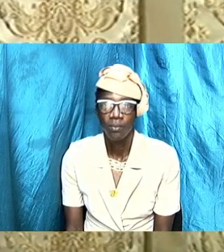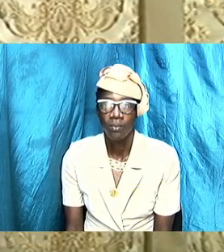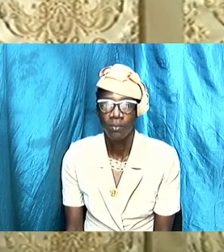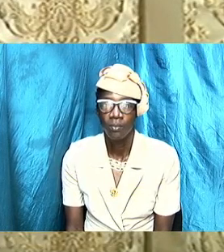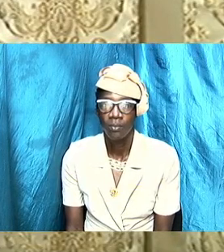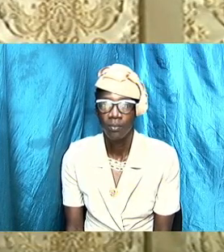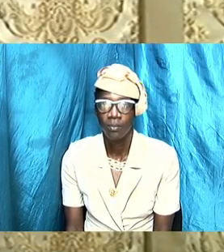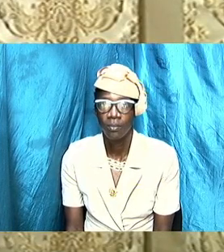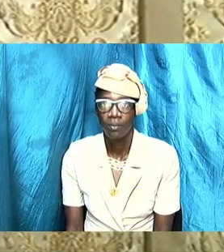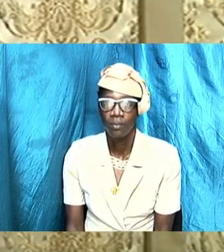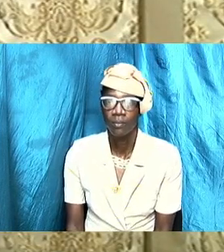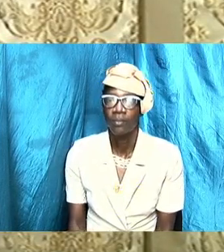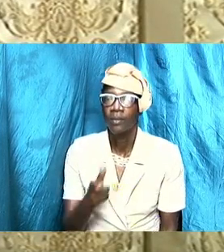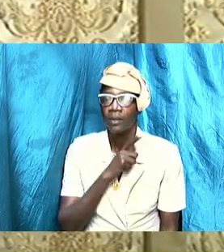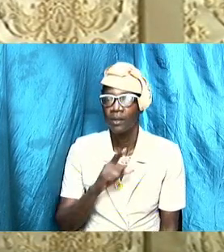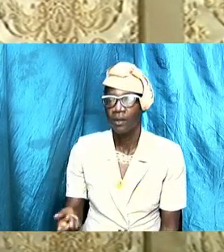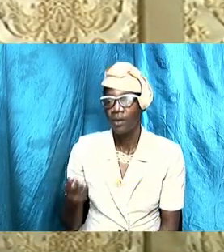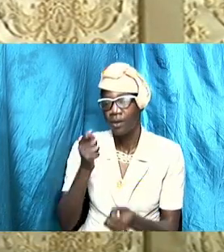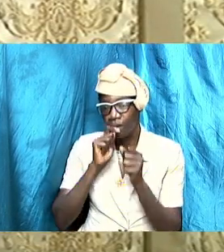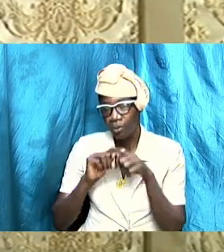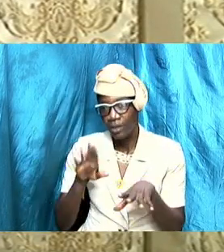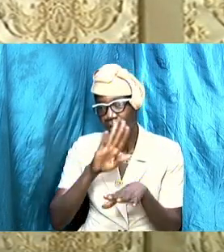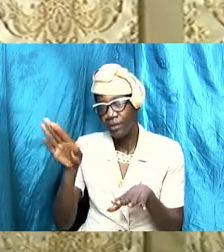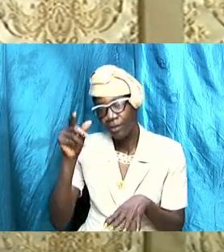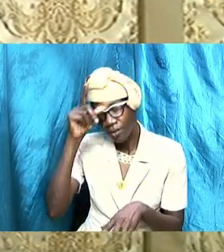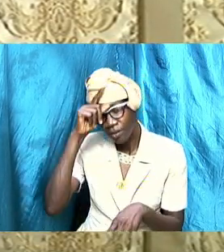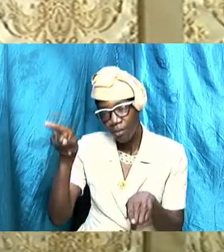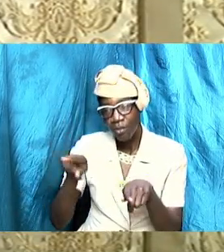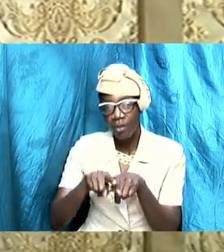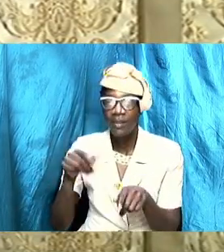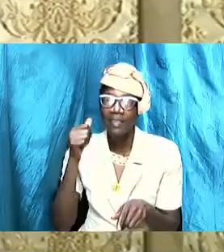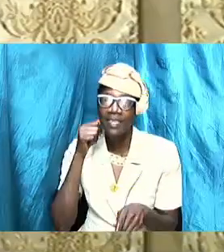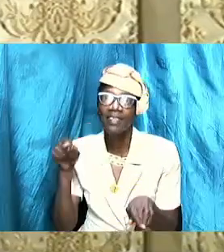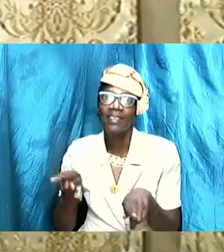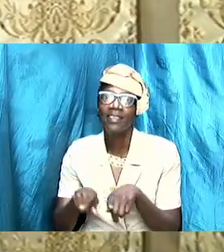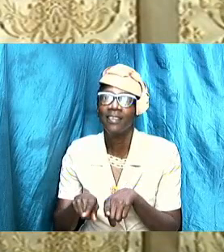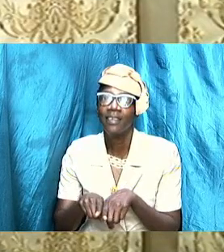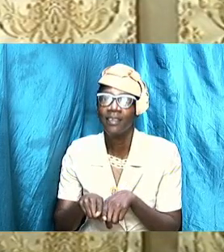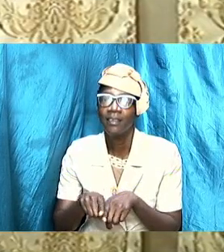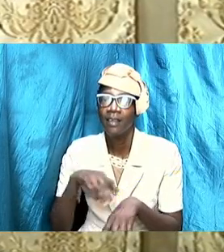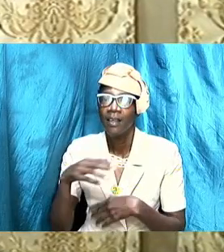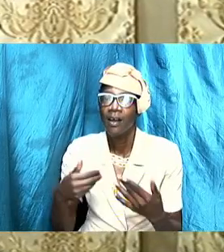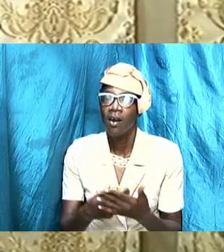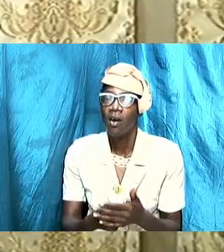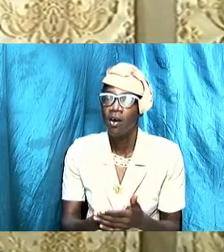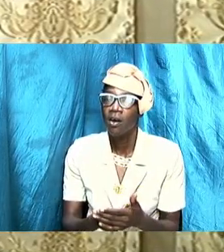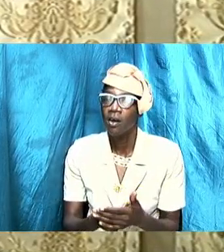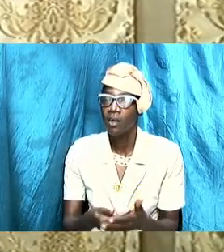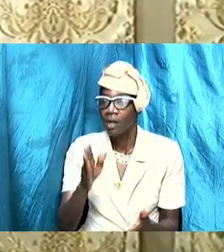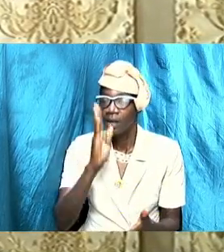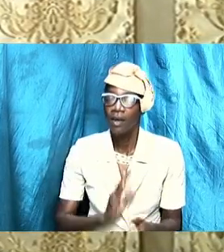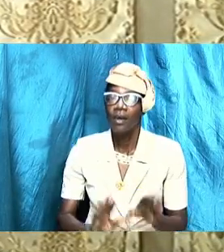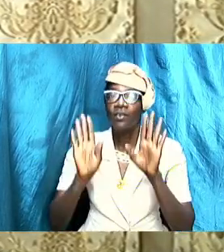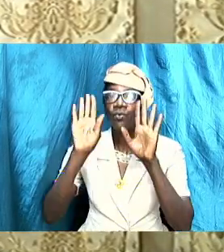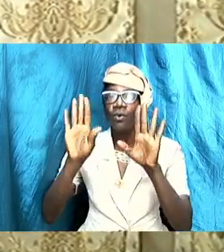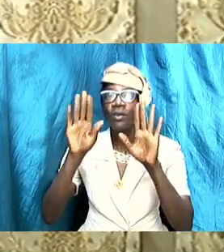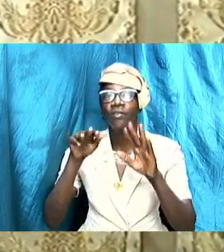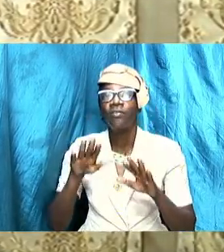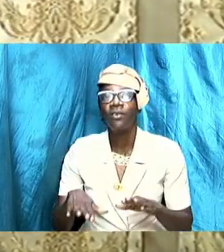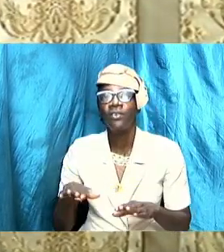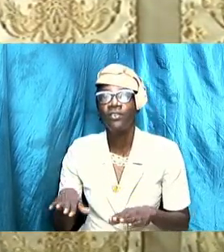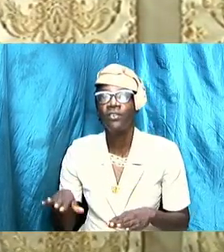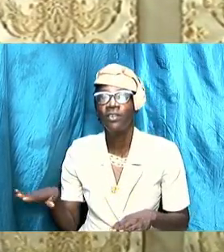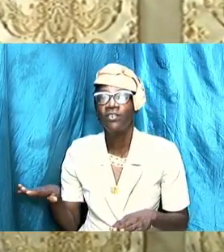The Lord bless you, brothers and sisters, all God's wonderful children,